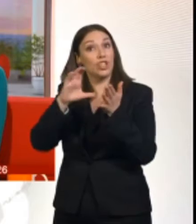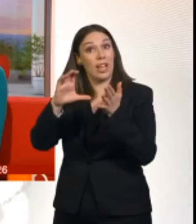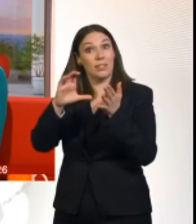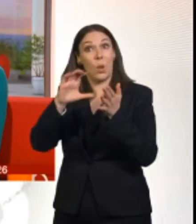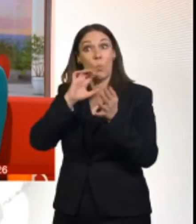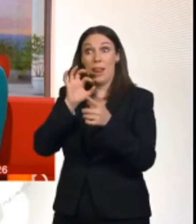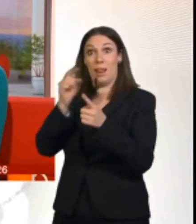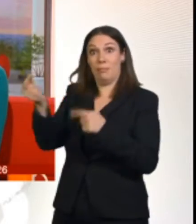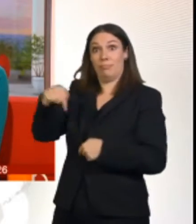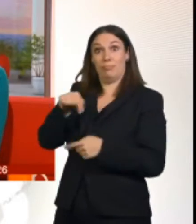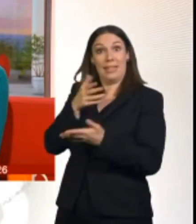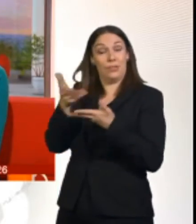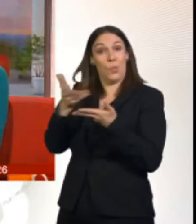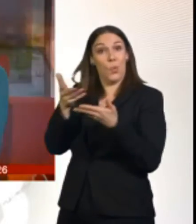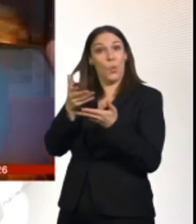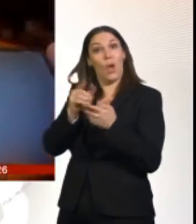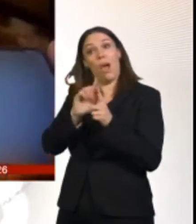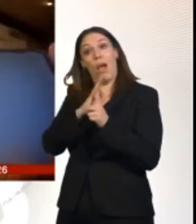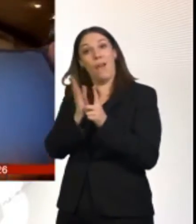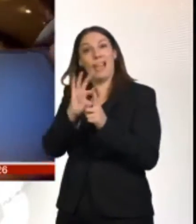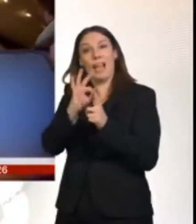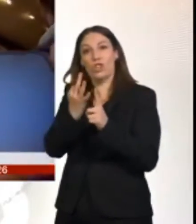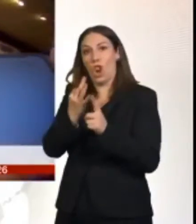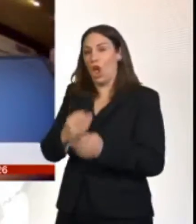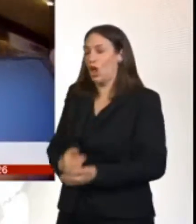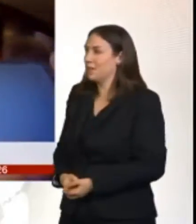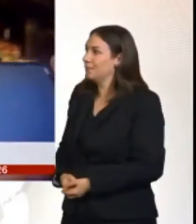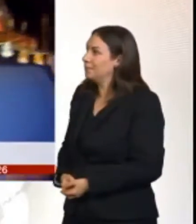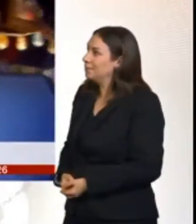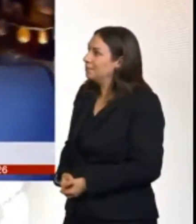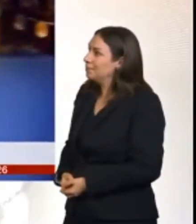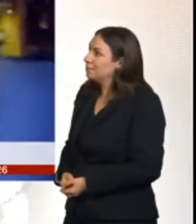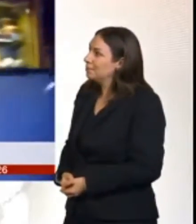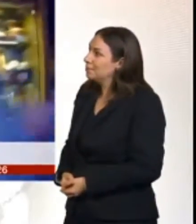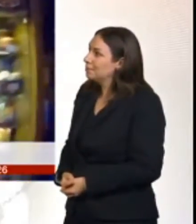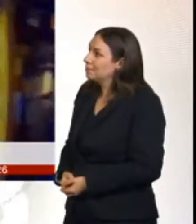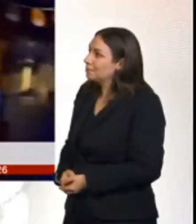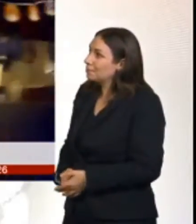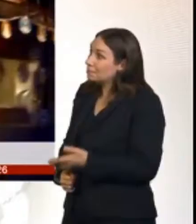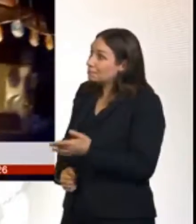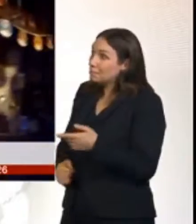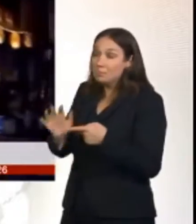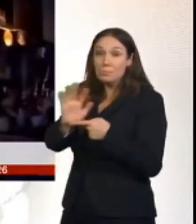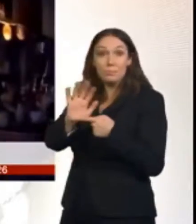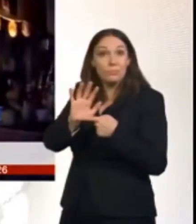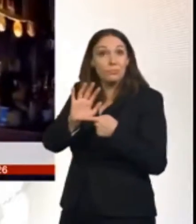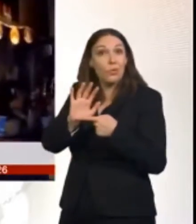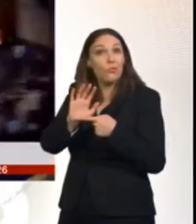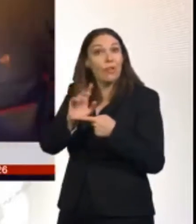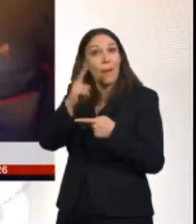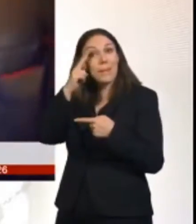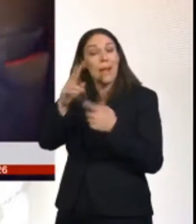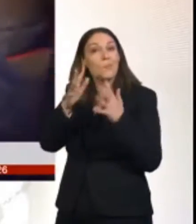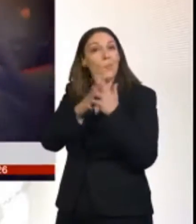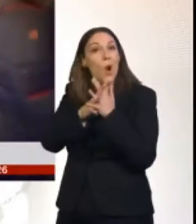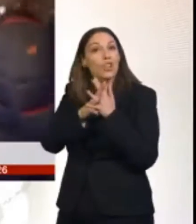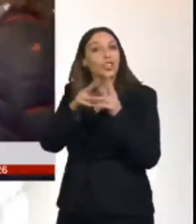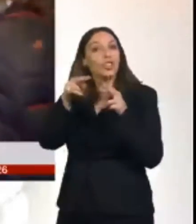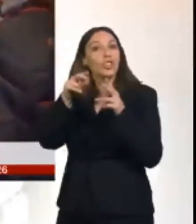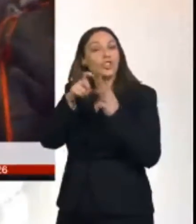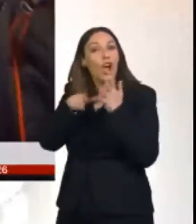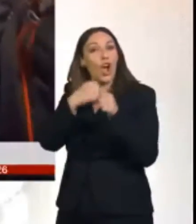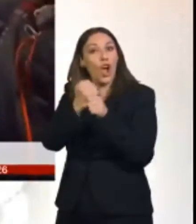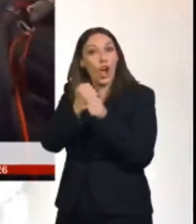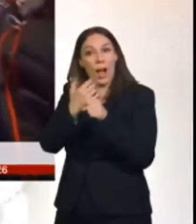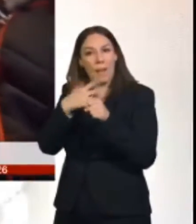Breakfast from BBC News. Still to come this morning, Watchdog has been continuing its investigations into food allergy labelling, looking at restaurants and